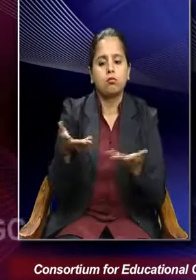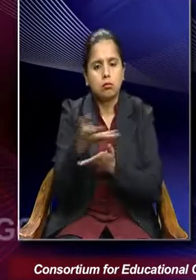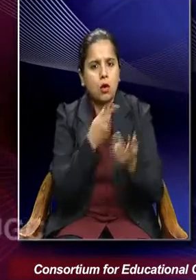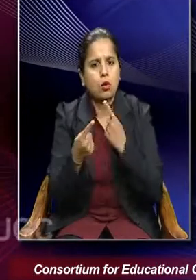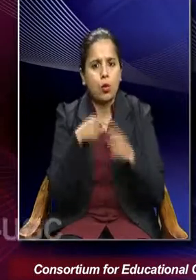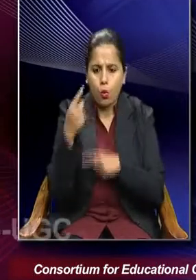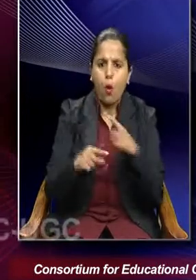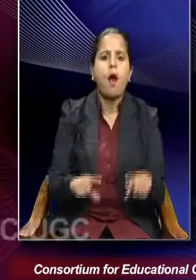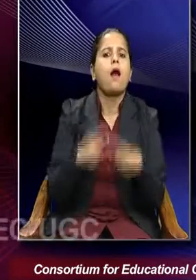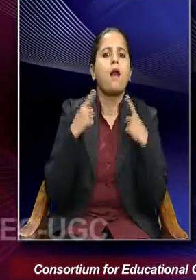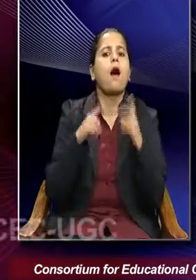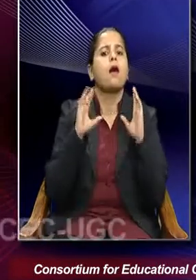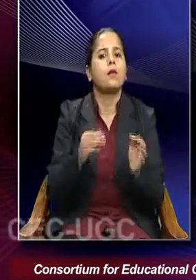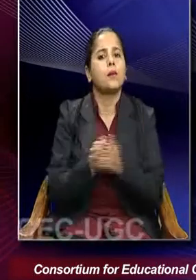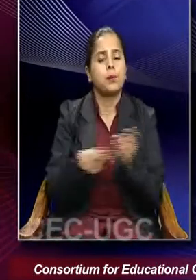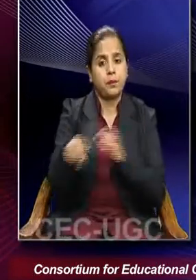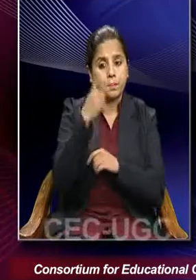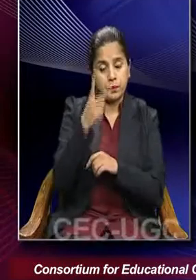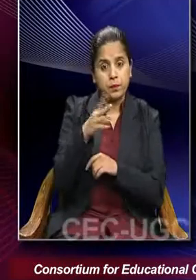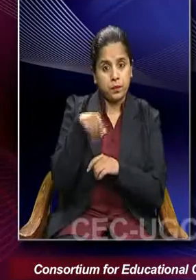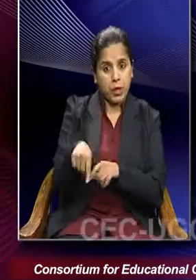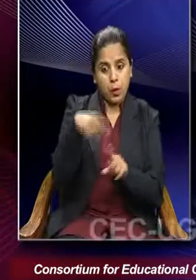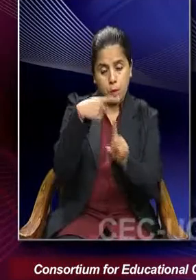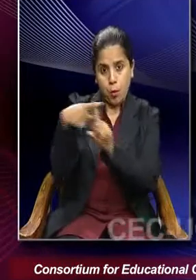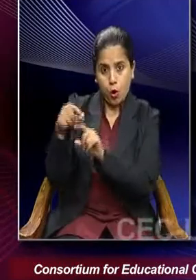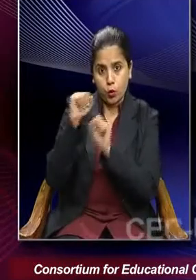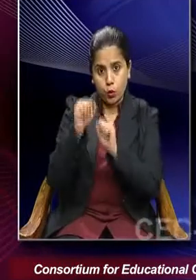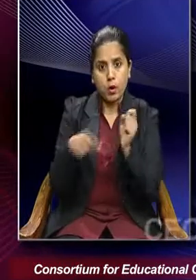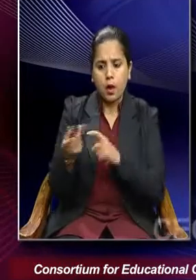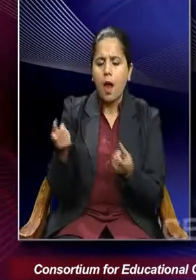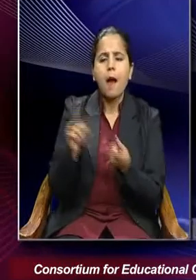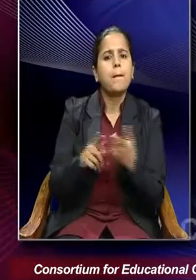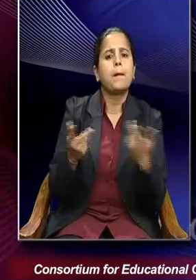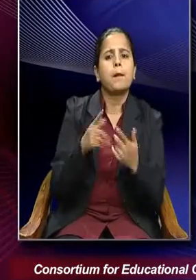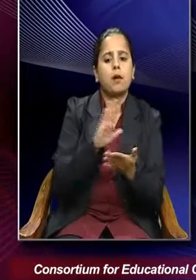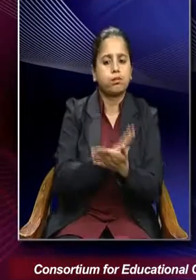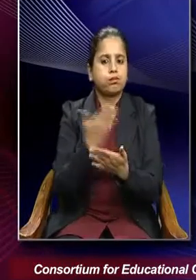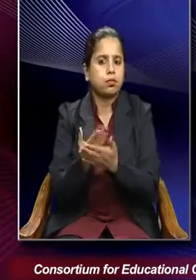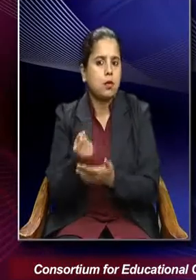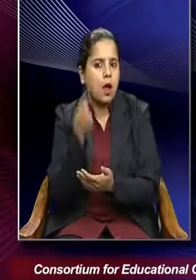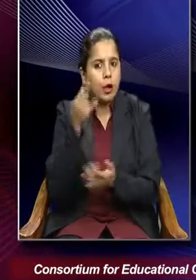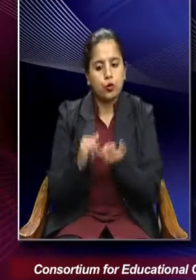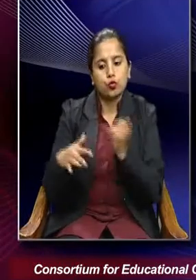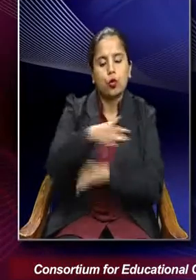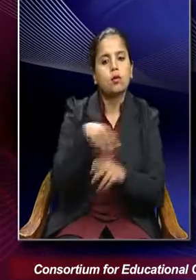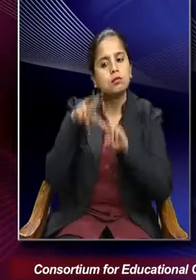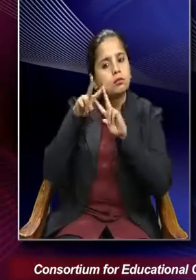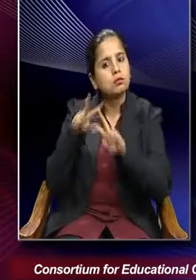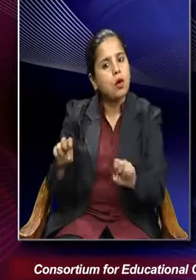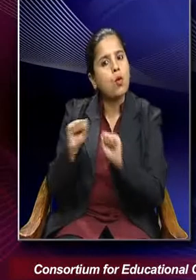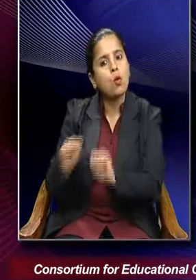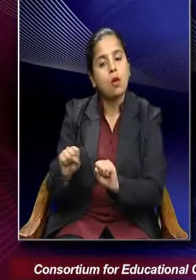everyday life. So the critique of positivism came from interpretative sociologists. The